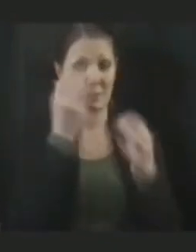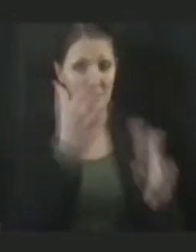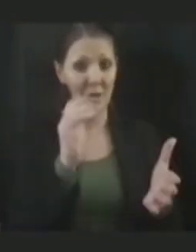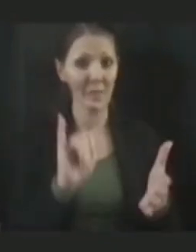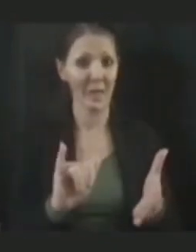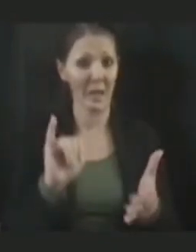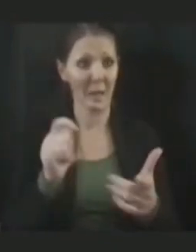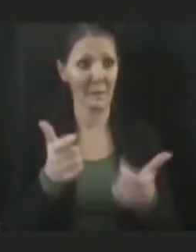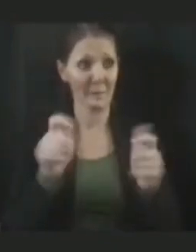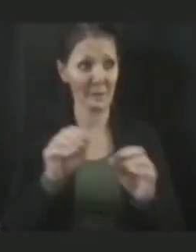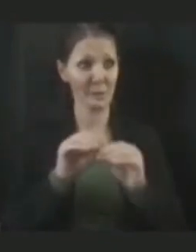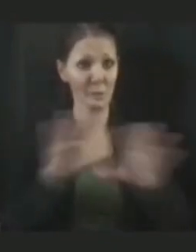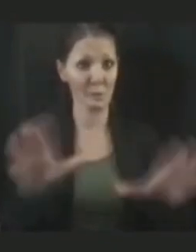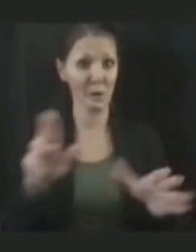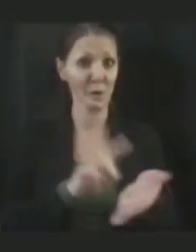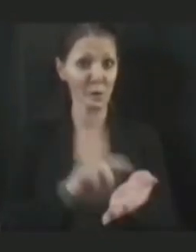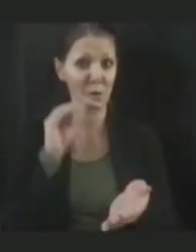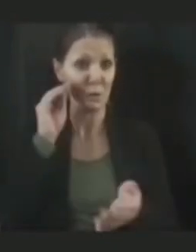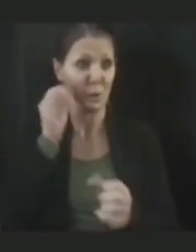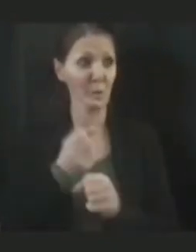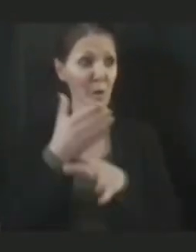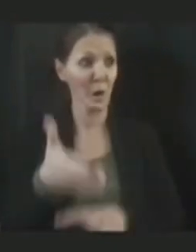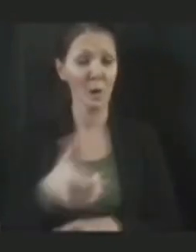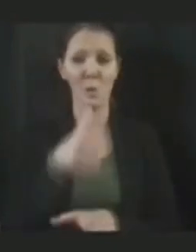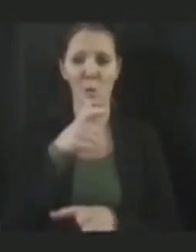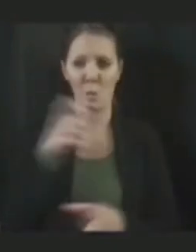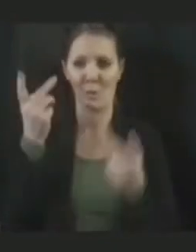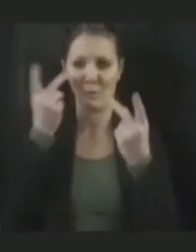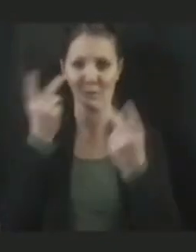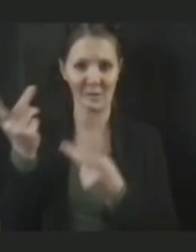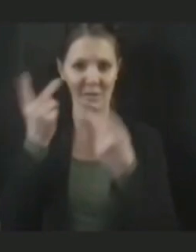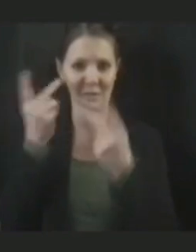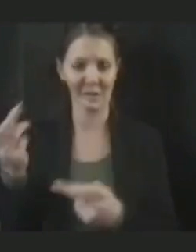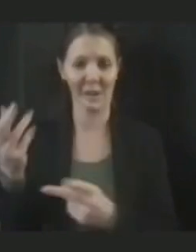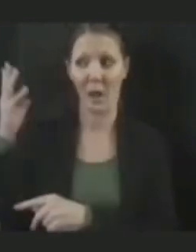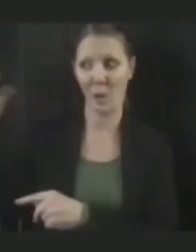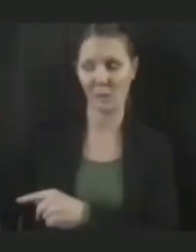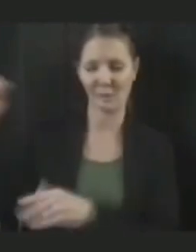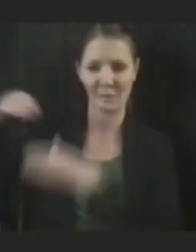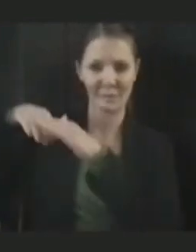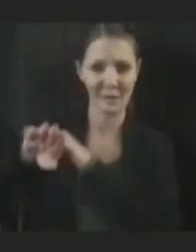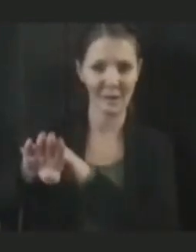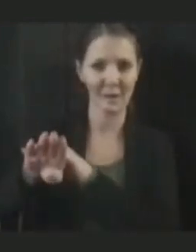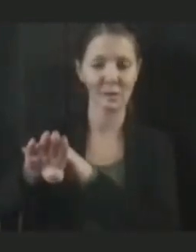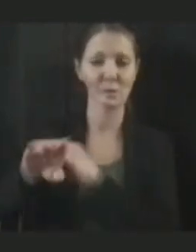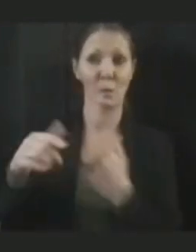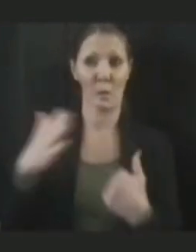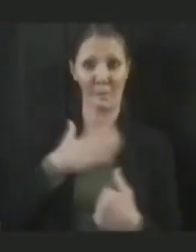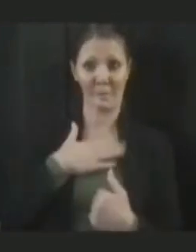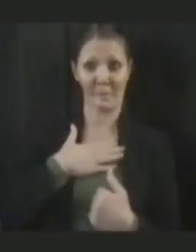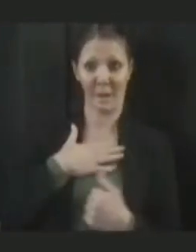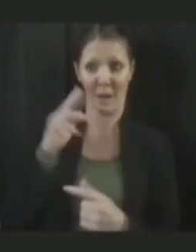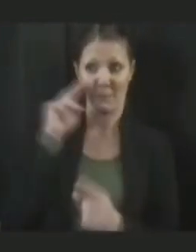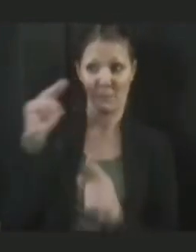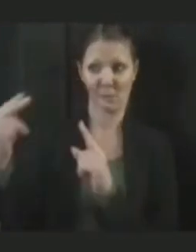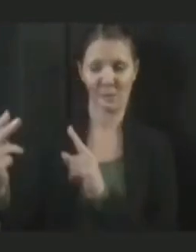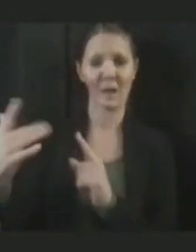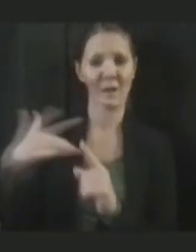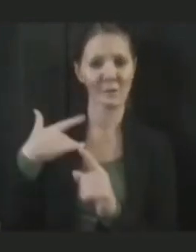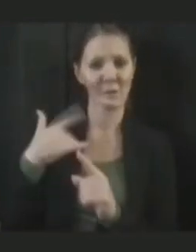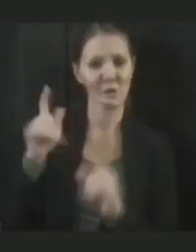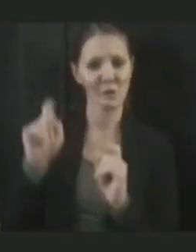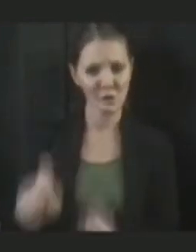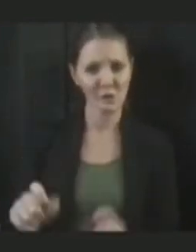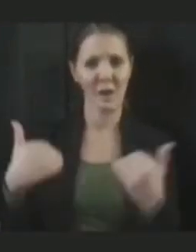nursing homes is people from the outside bringing it in. And so from my point of view, I'd like there to be a vaccination or at least